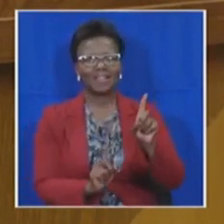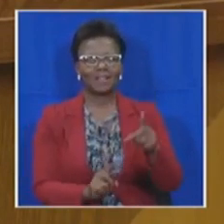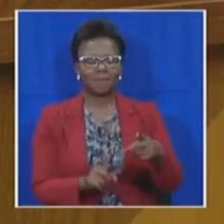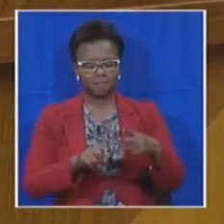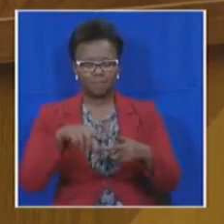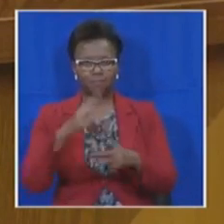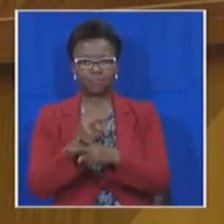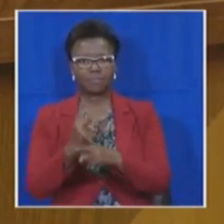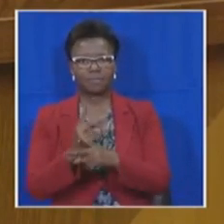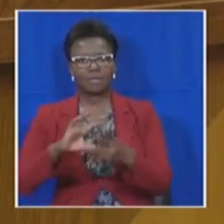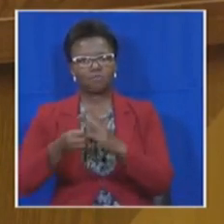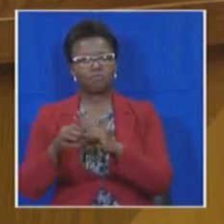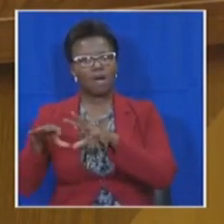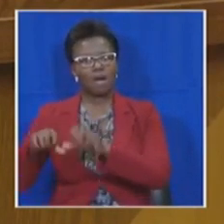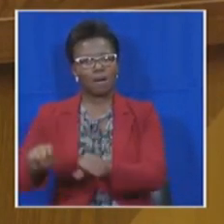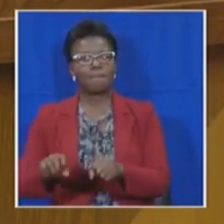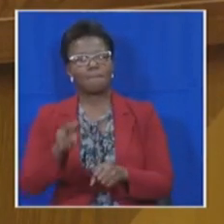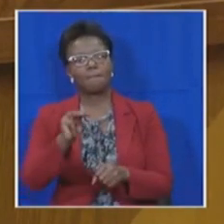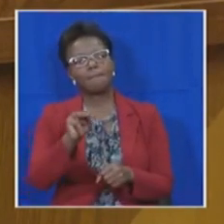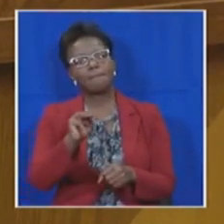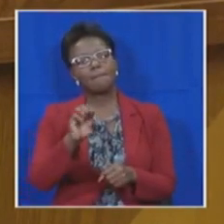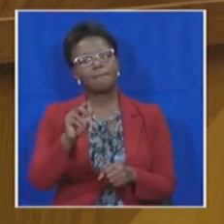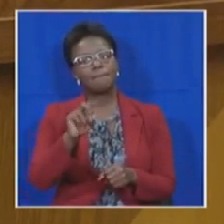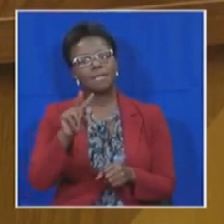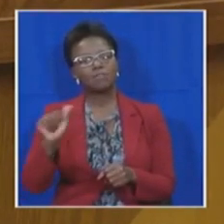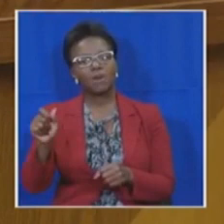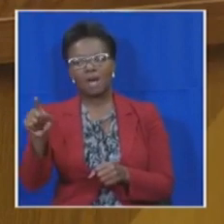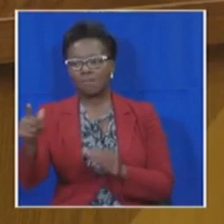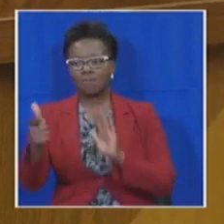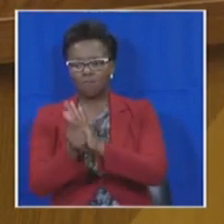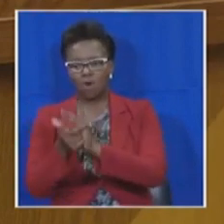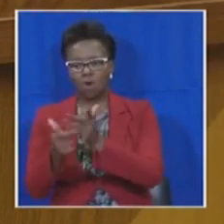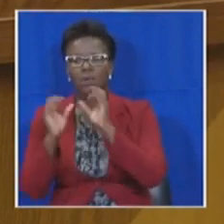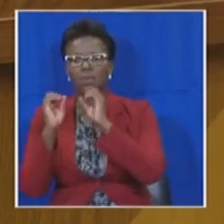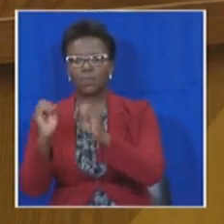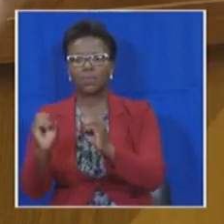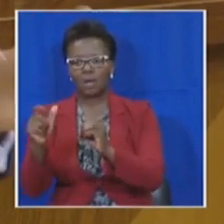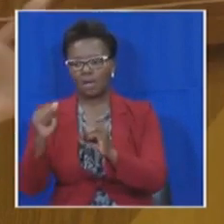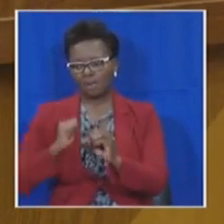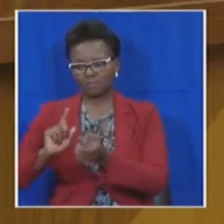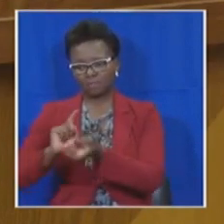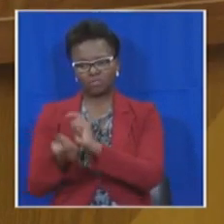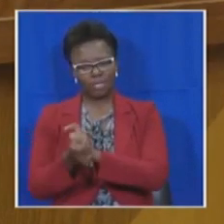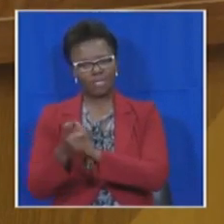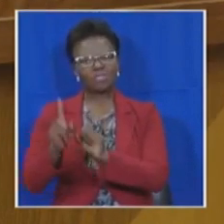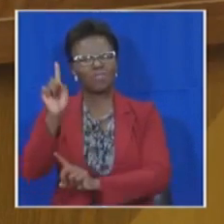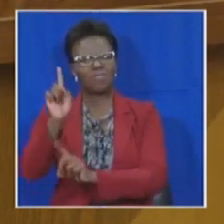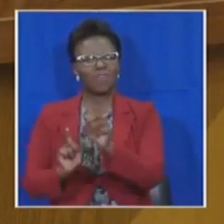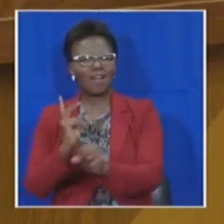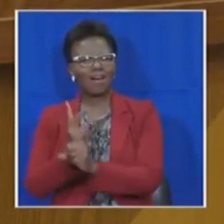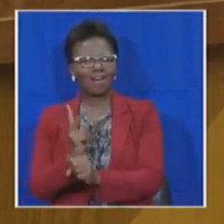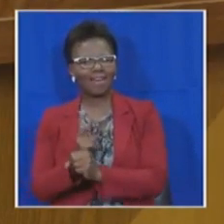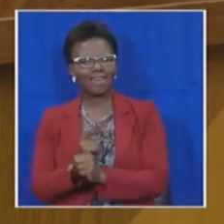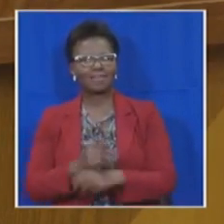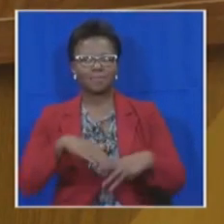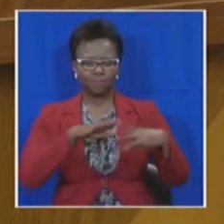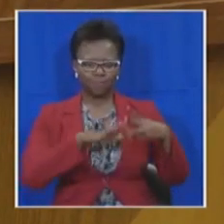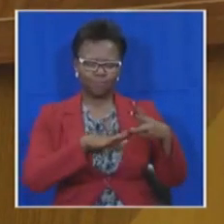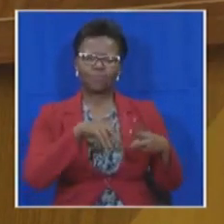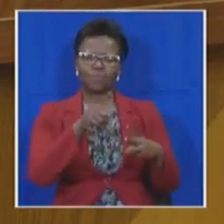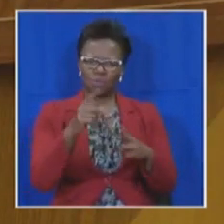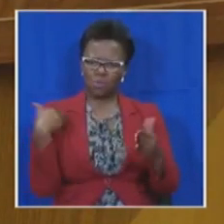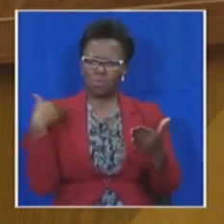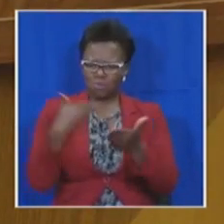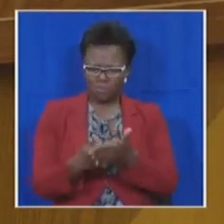to take over midfile through an illegal merger with the influential municipality and you failed. You keep